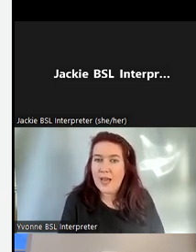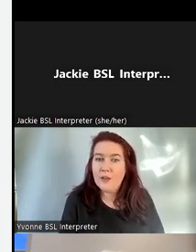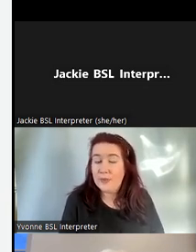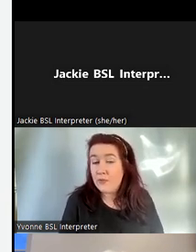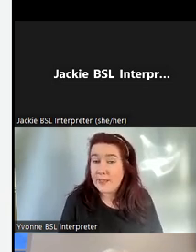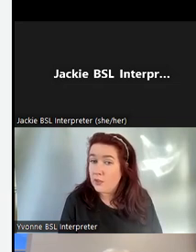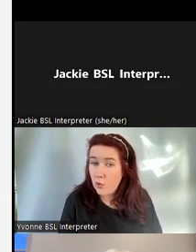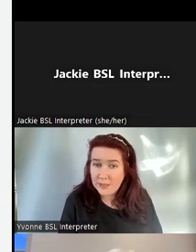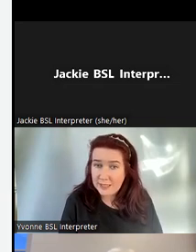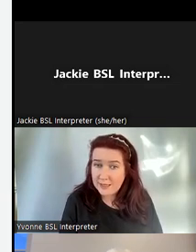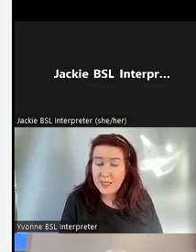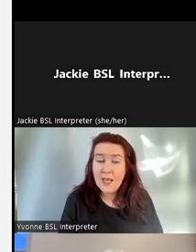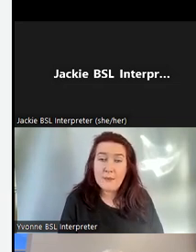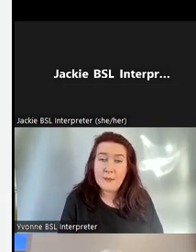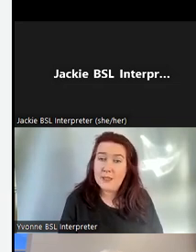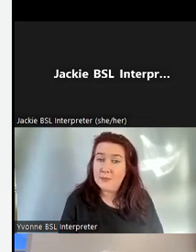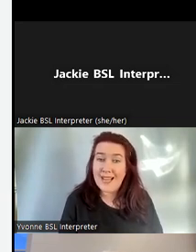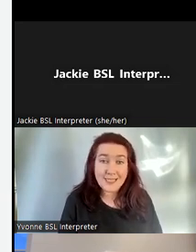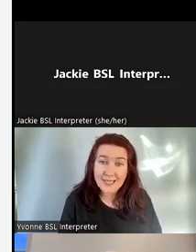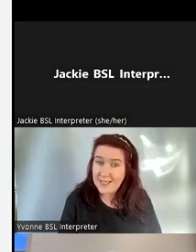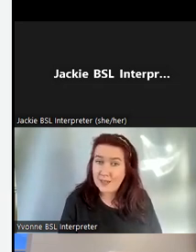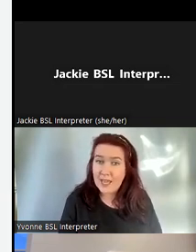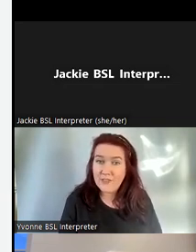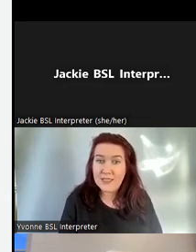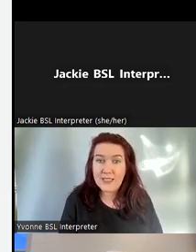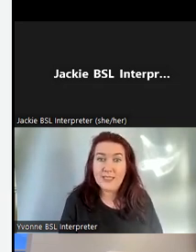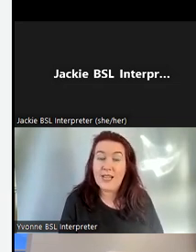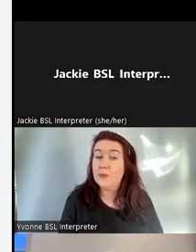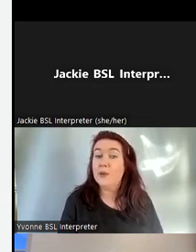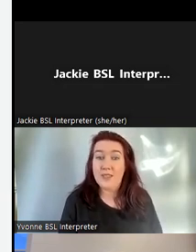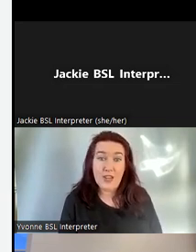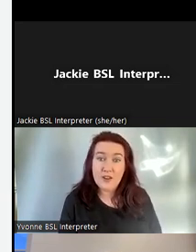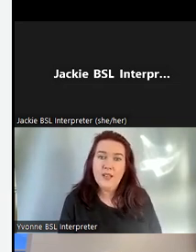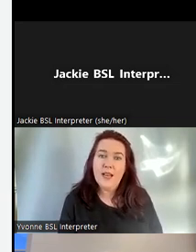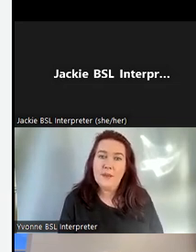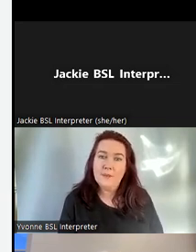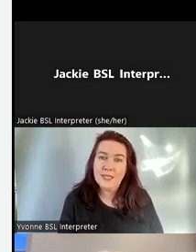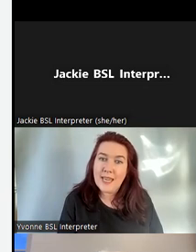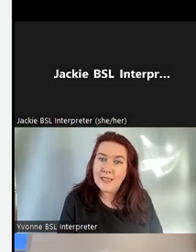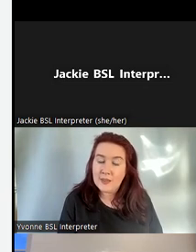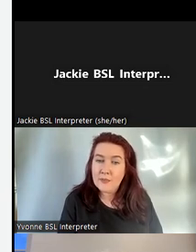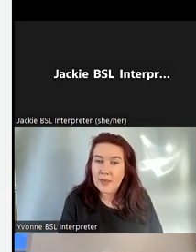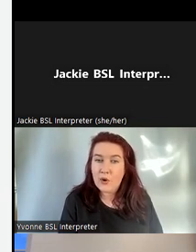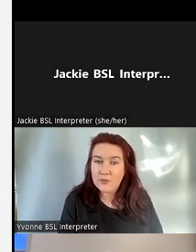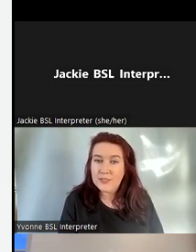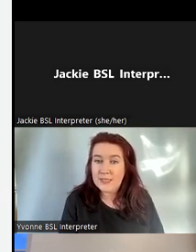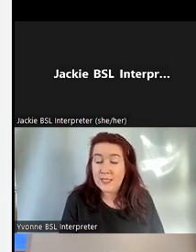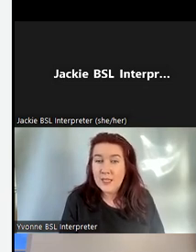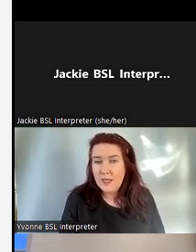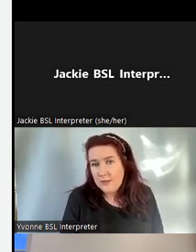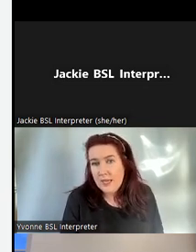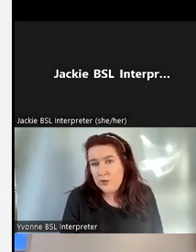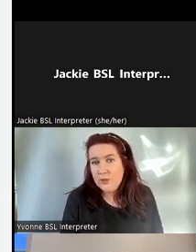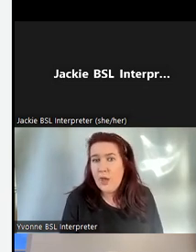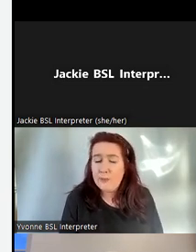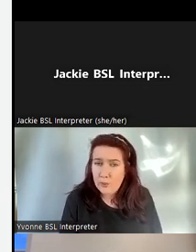that we have. We have regular open days and people are able to access the archives and see exactly what's there and to again give them that confidence that